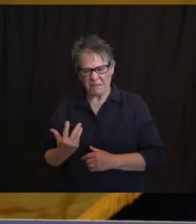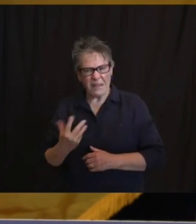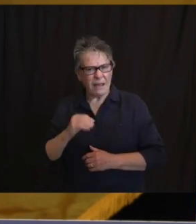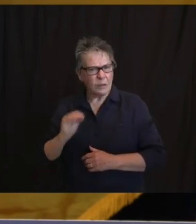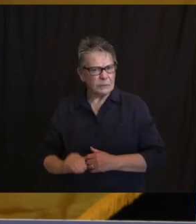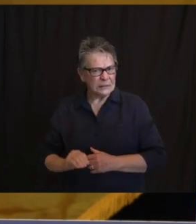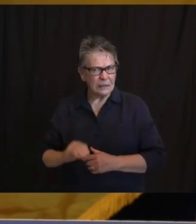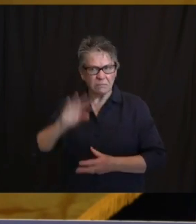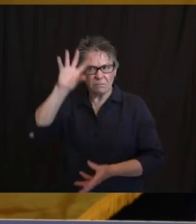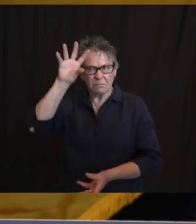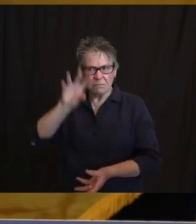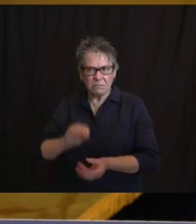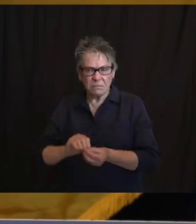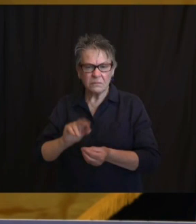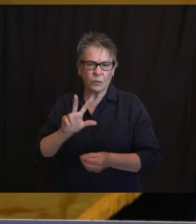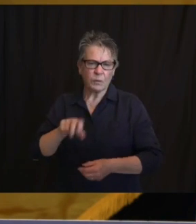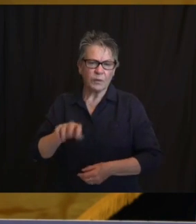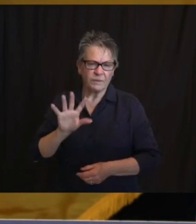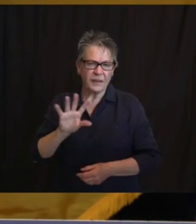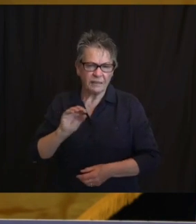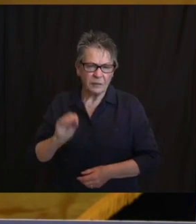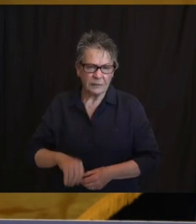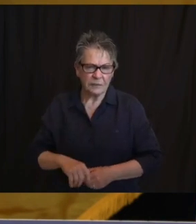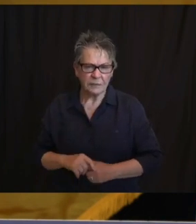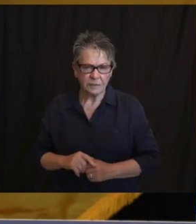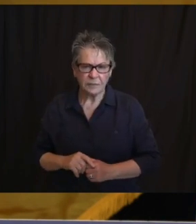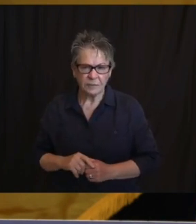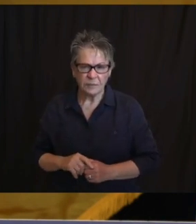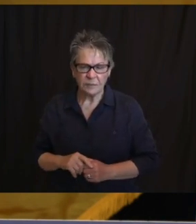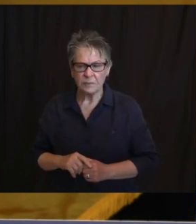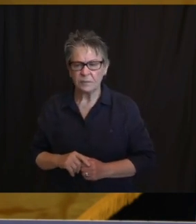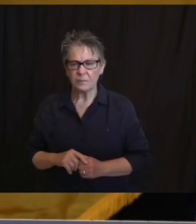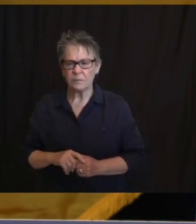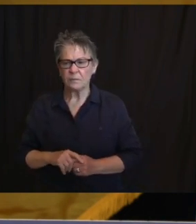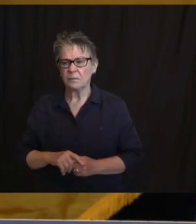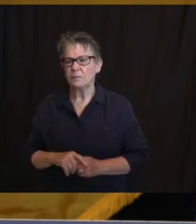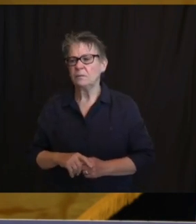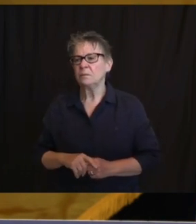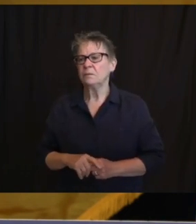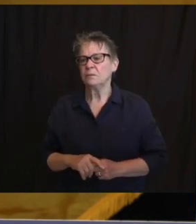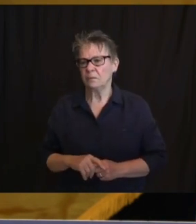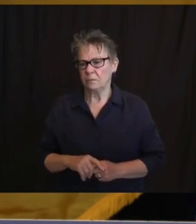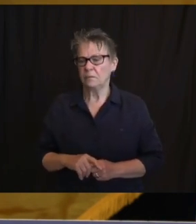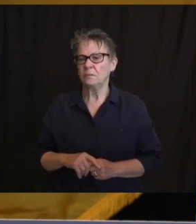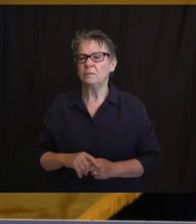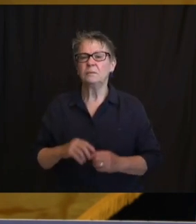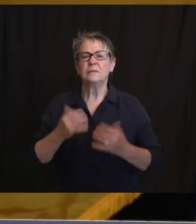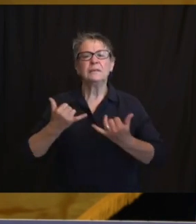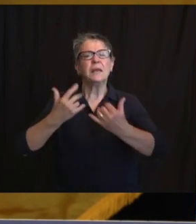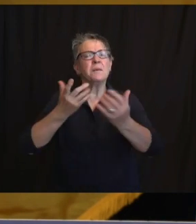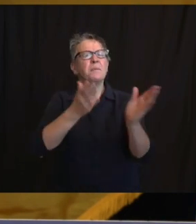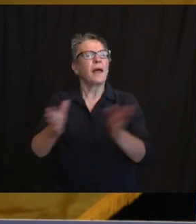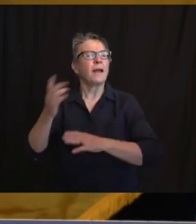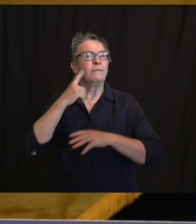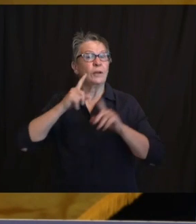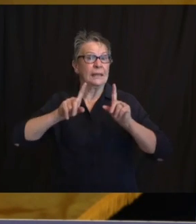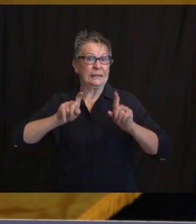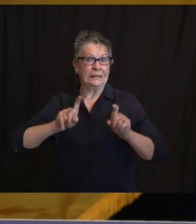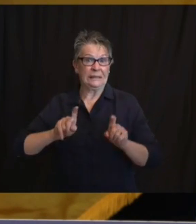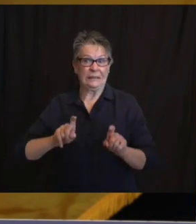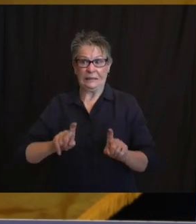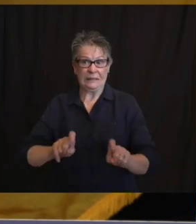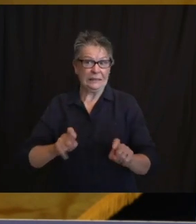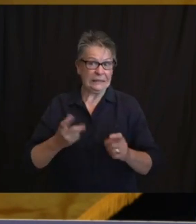I want to share some of our testing plan results with you. We are testing, as you know, the most